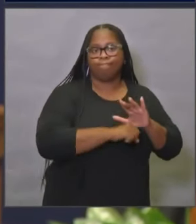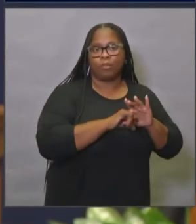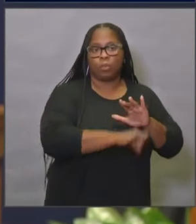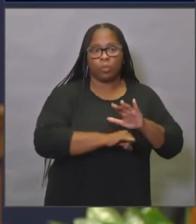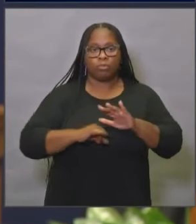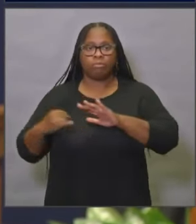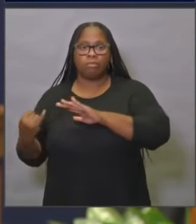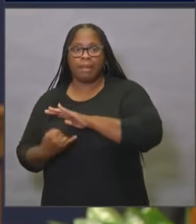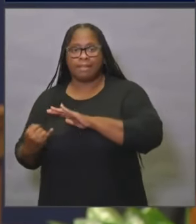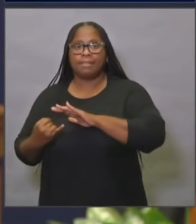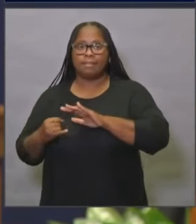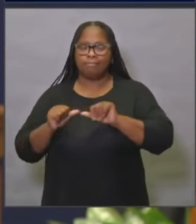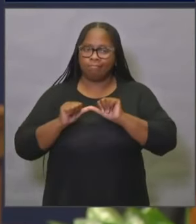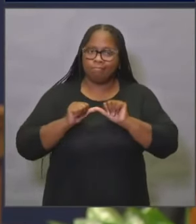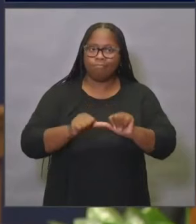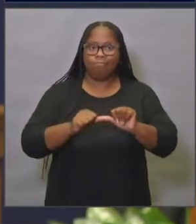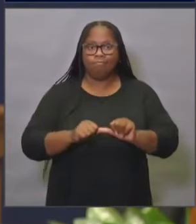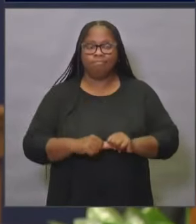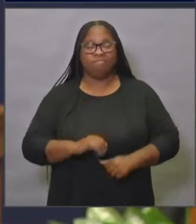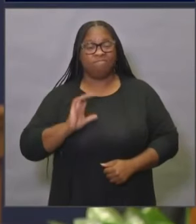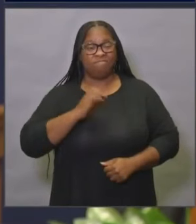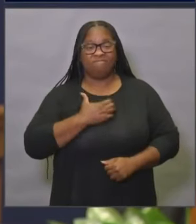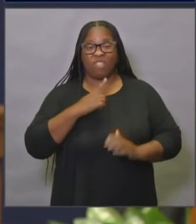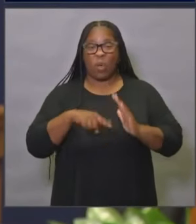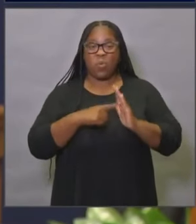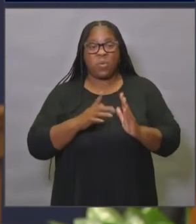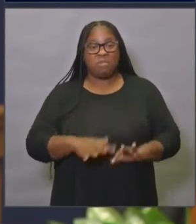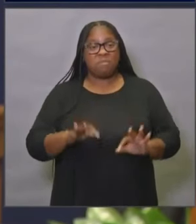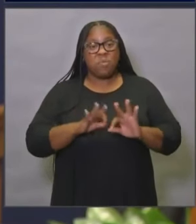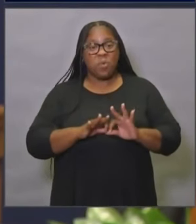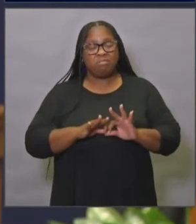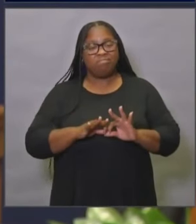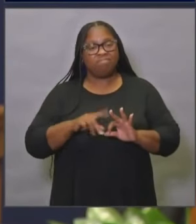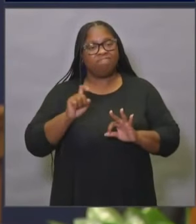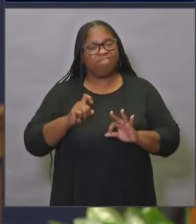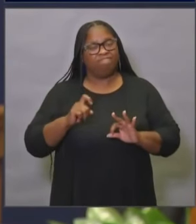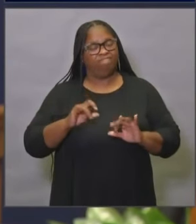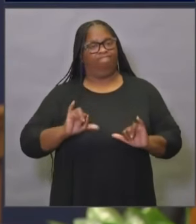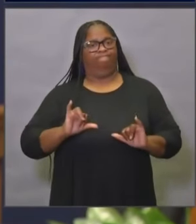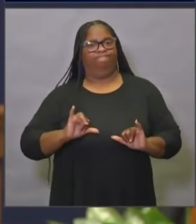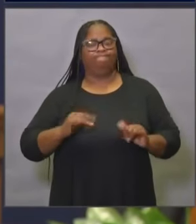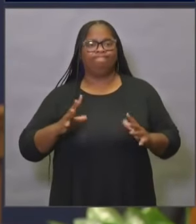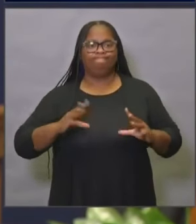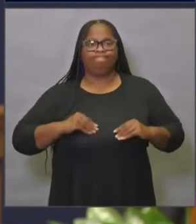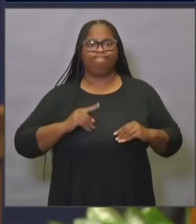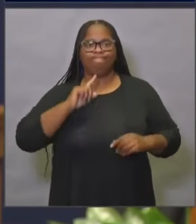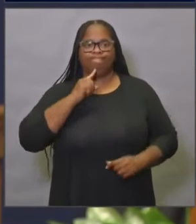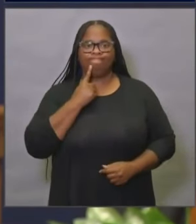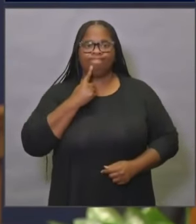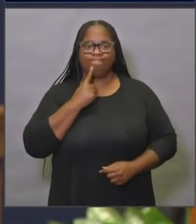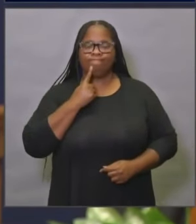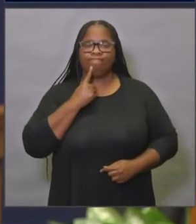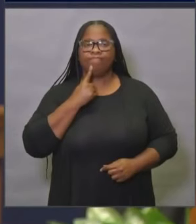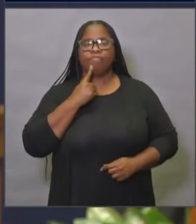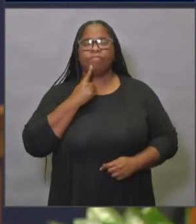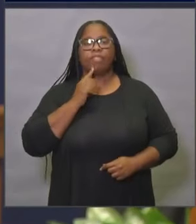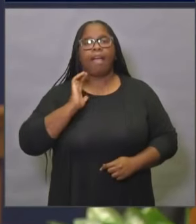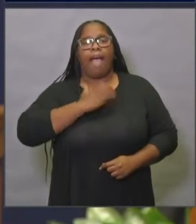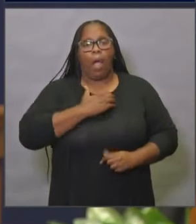roles seriously and be diligent. It is everyone's goal to get to a place where we have a safer reopening.